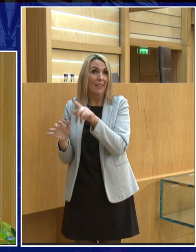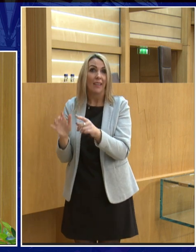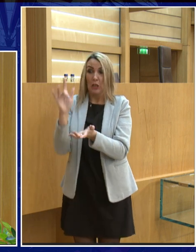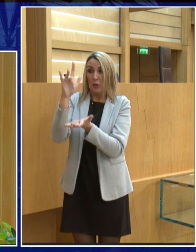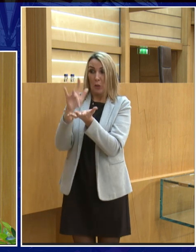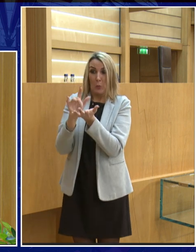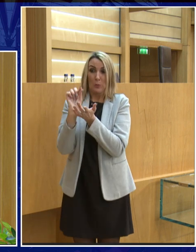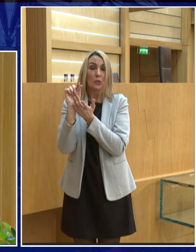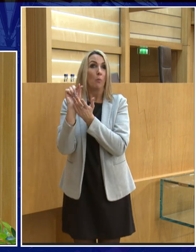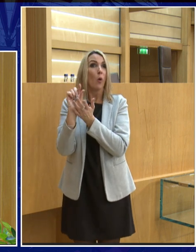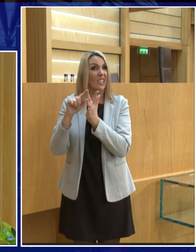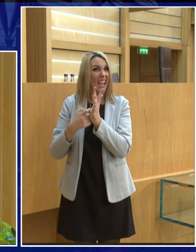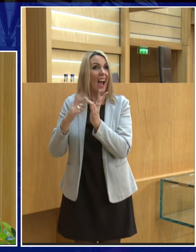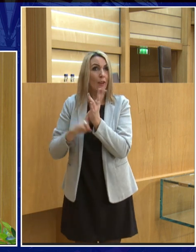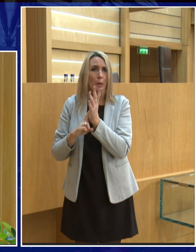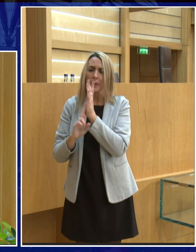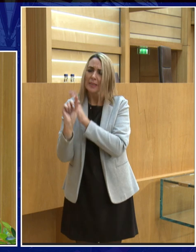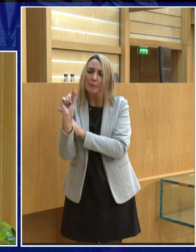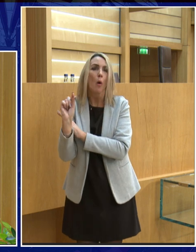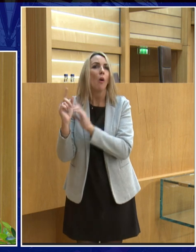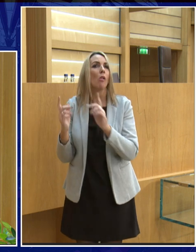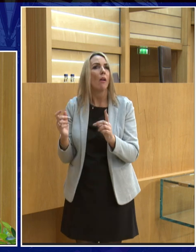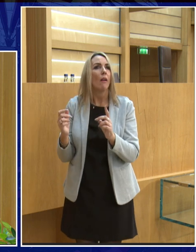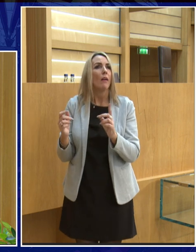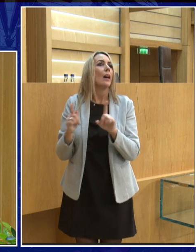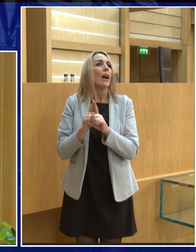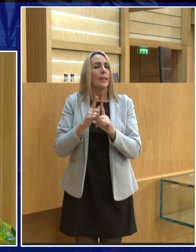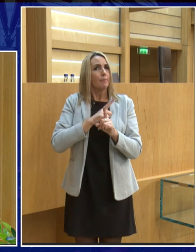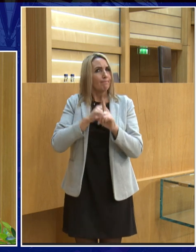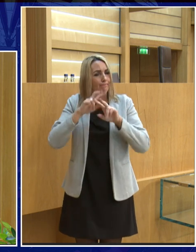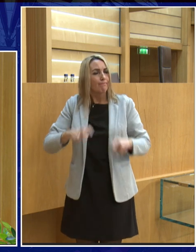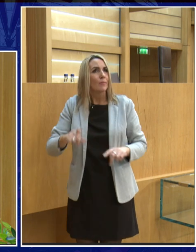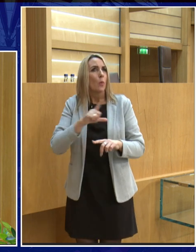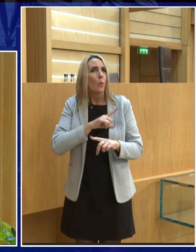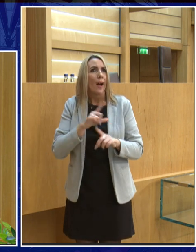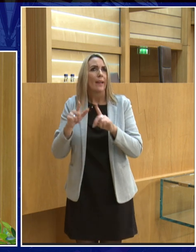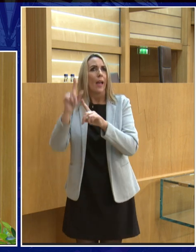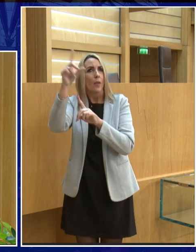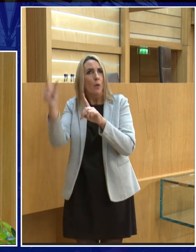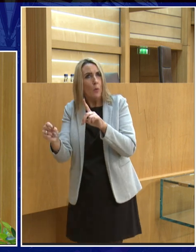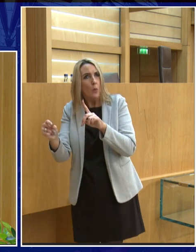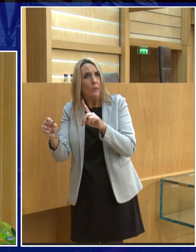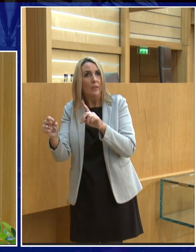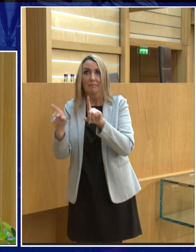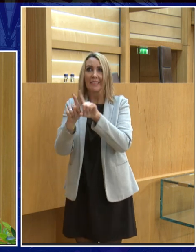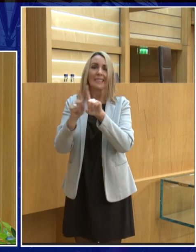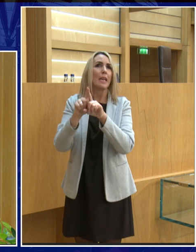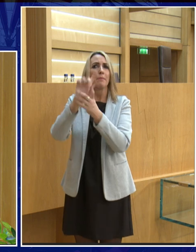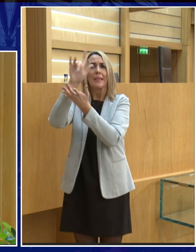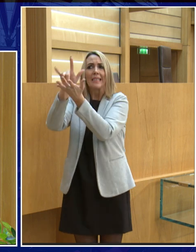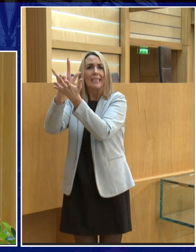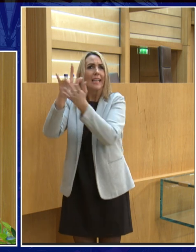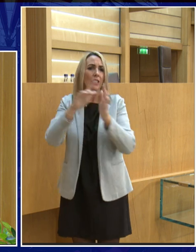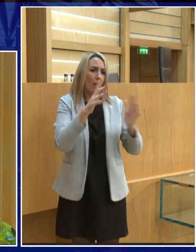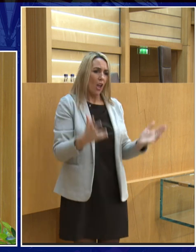moon is quite small it's iron but it's quite small and one of the questions we're asking is does the core of moon it's iron at the centre like the earth is but much much